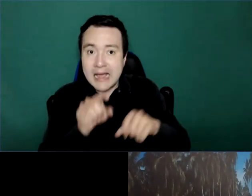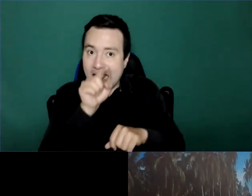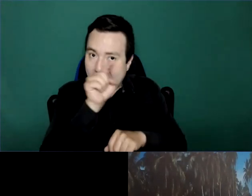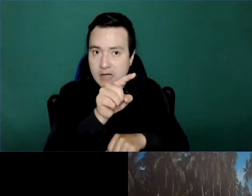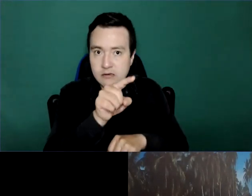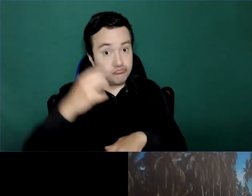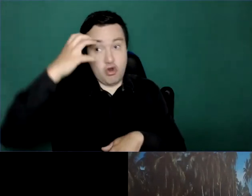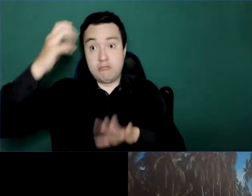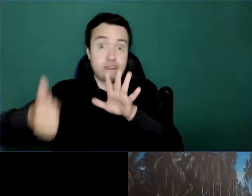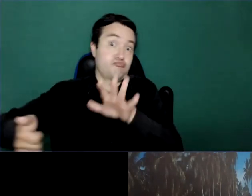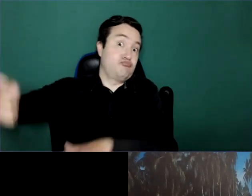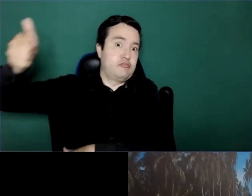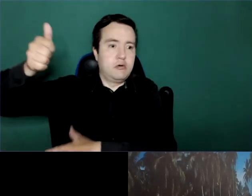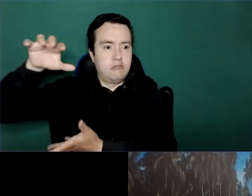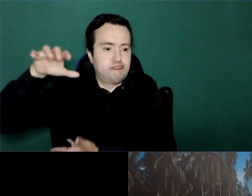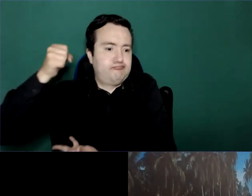the elderly live